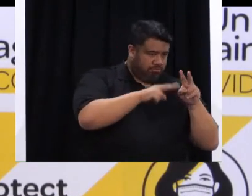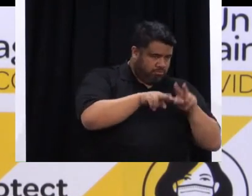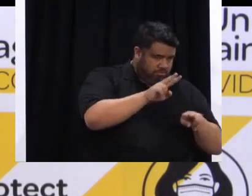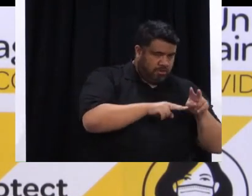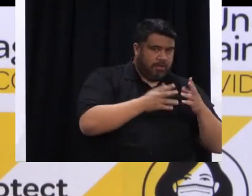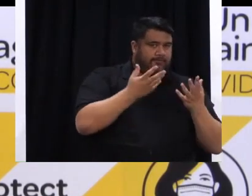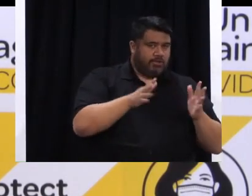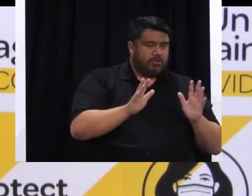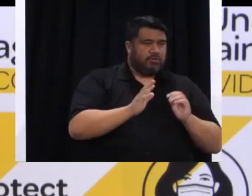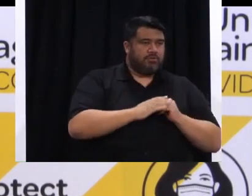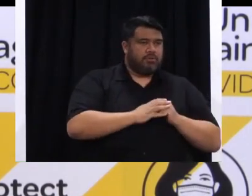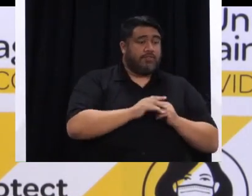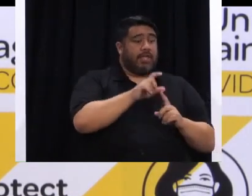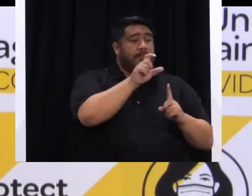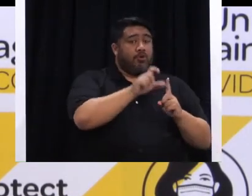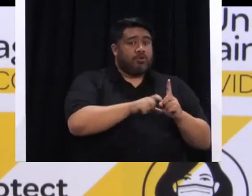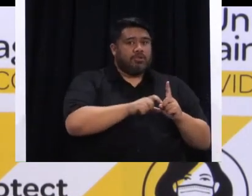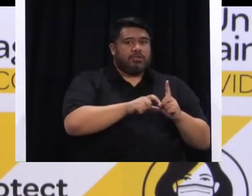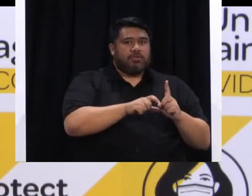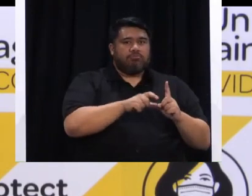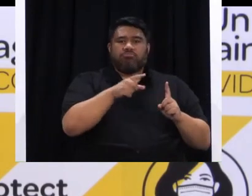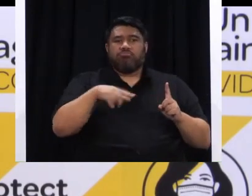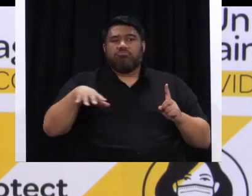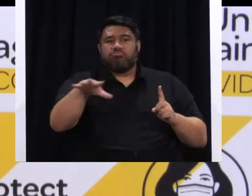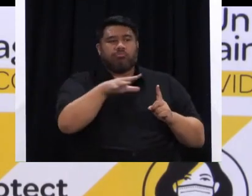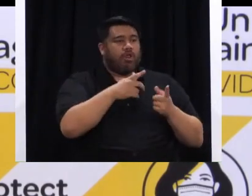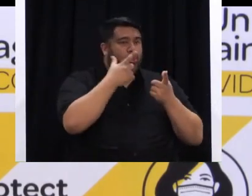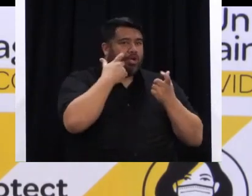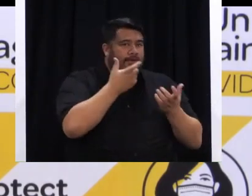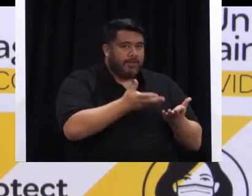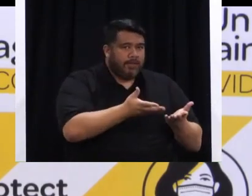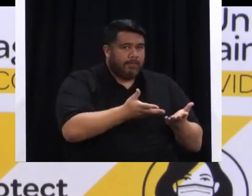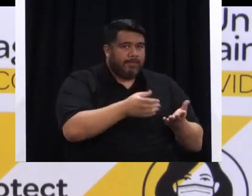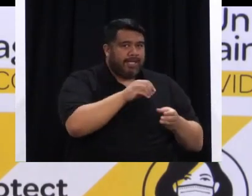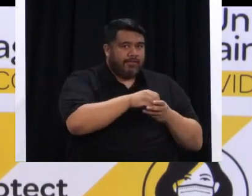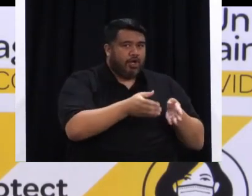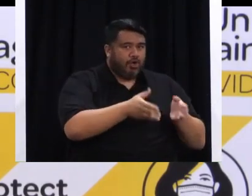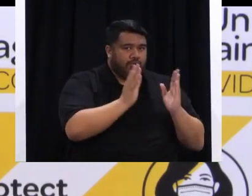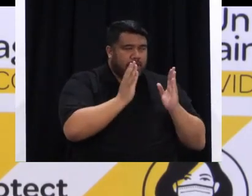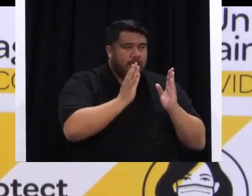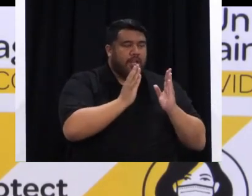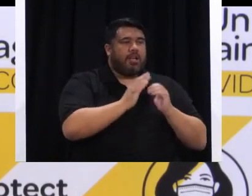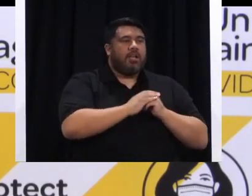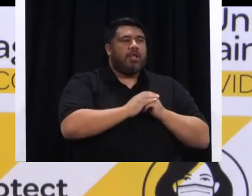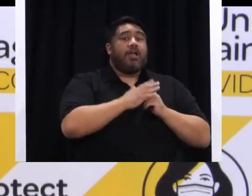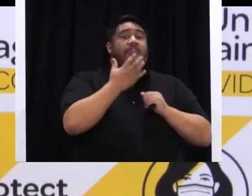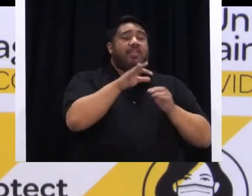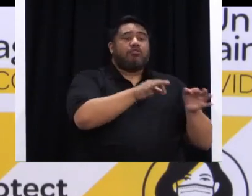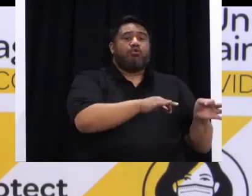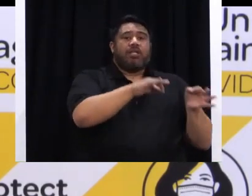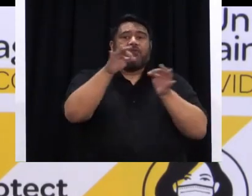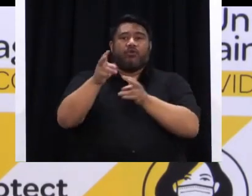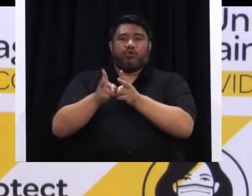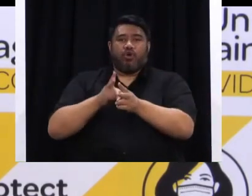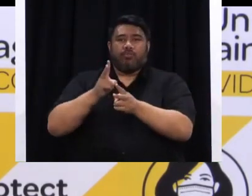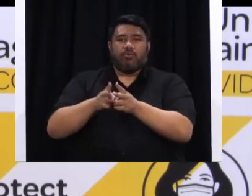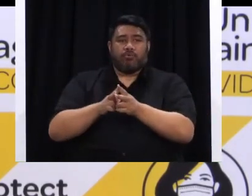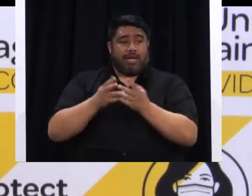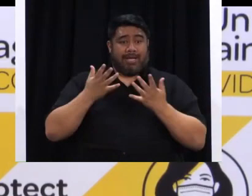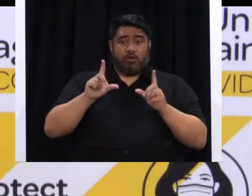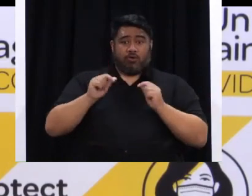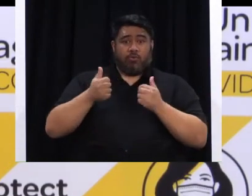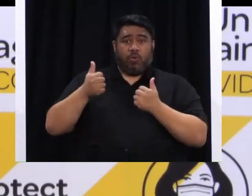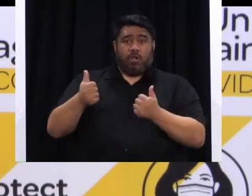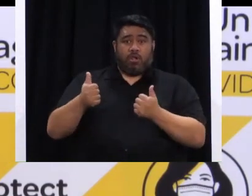you know, their health needs were looked after, and at the time that it was required, transfer to hospital was made, and they're doing well and